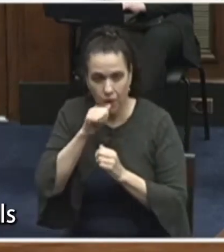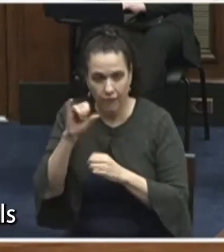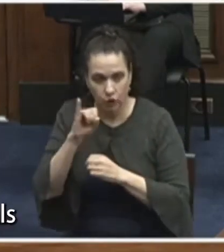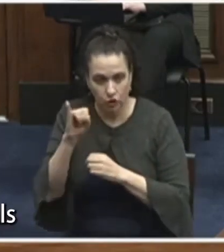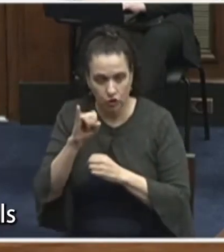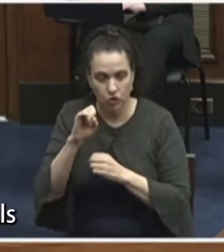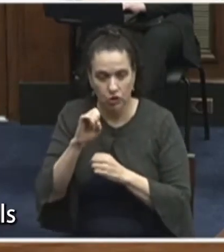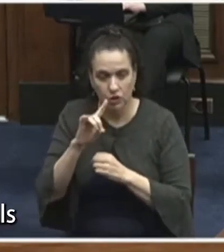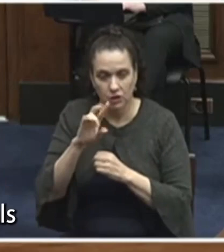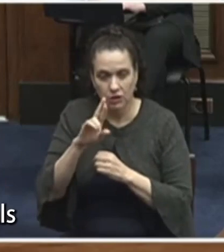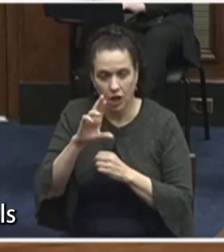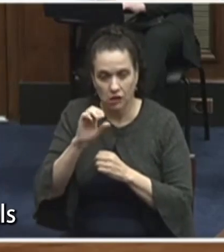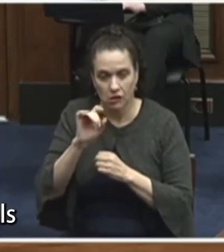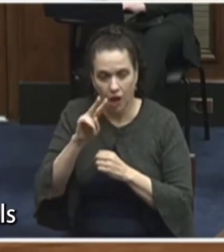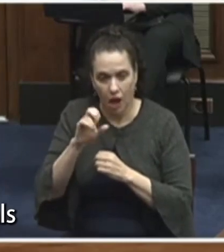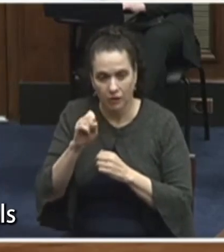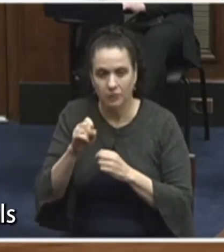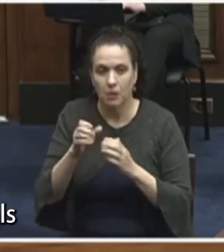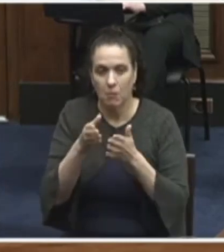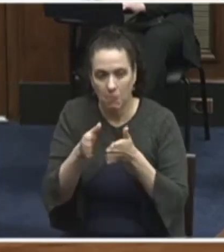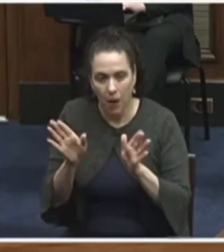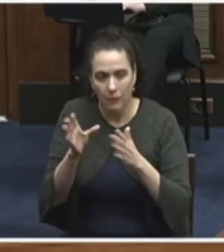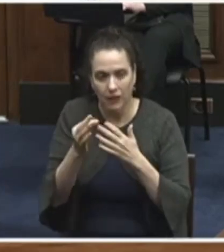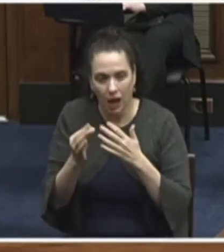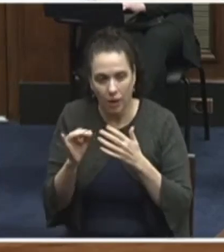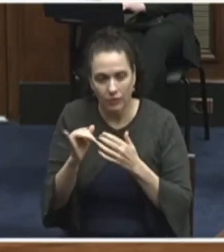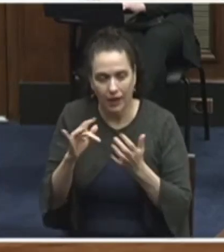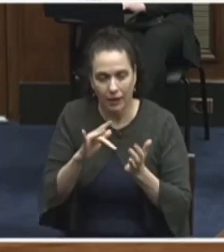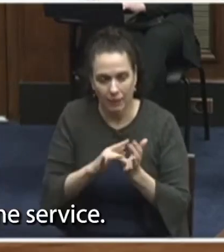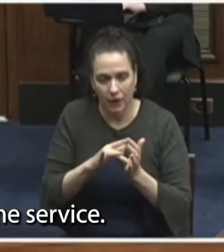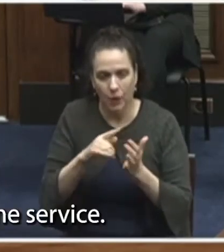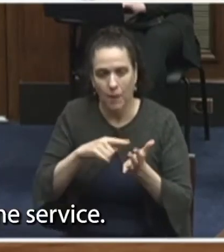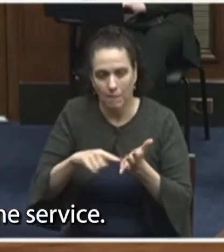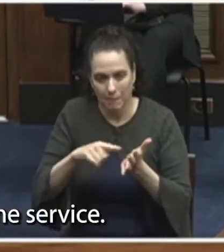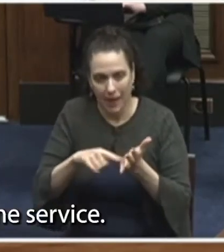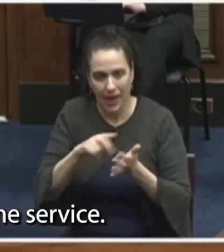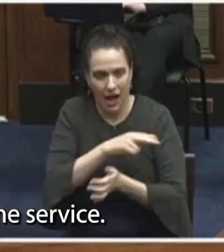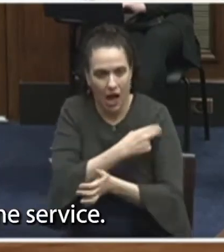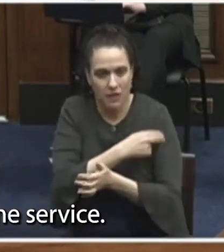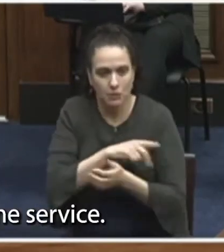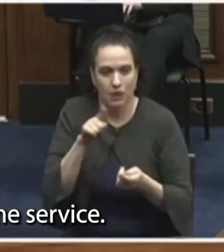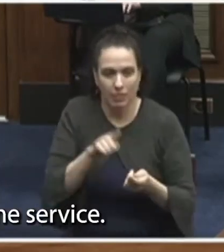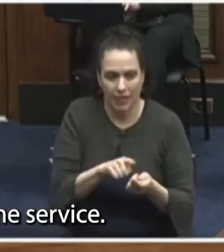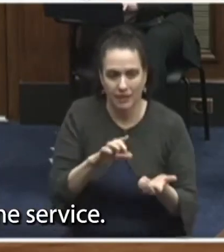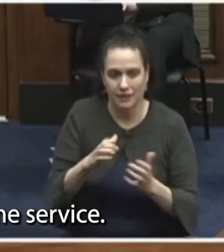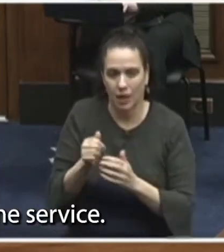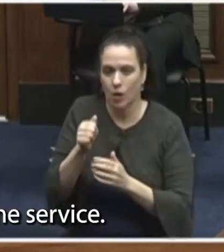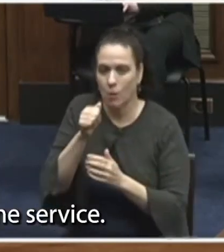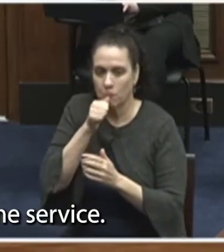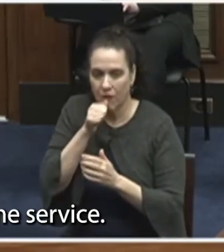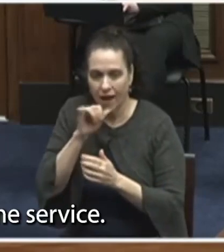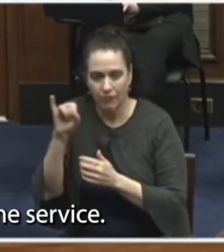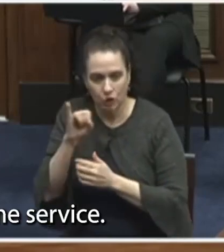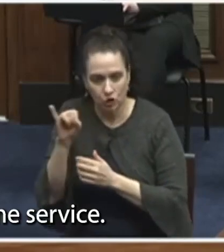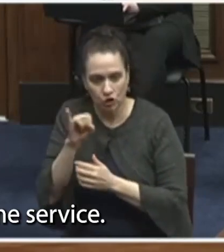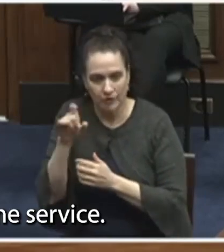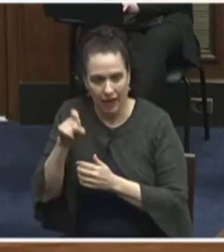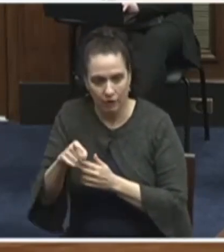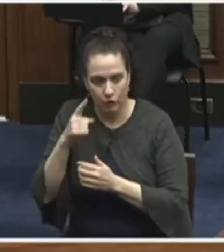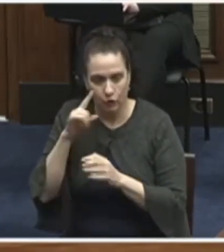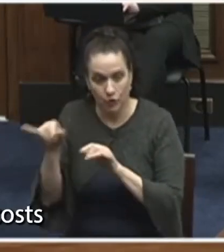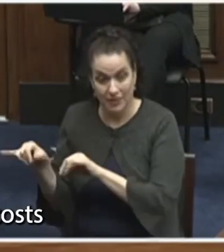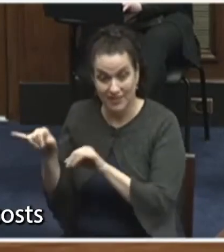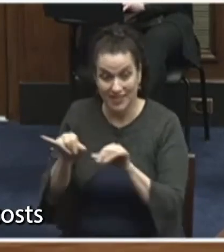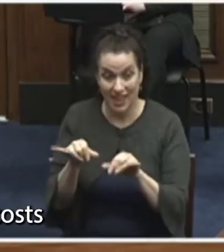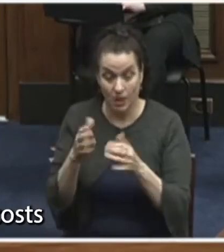public options like Medicare actually pay hospitals and service providers less than private insurance companies have to for the same service.